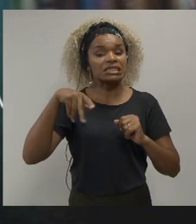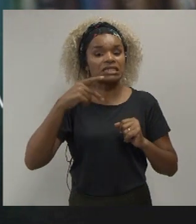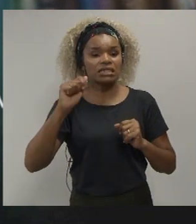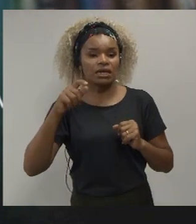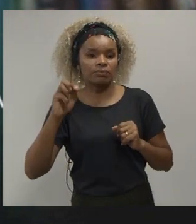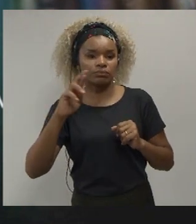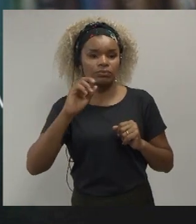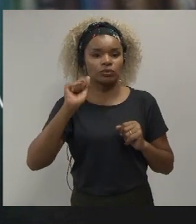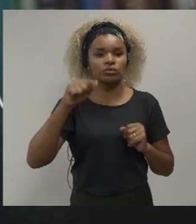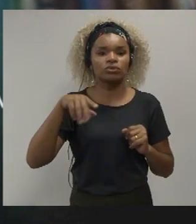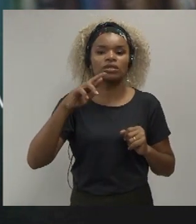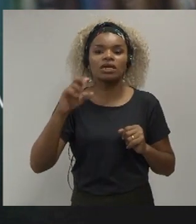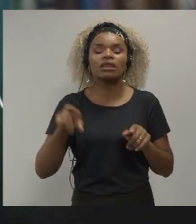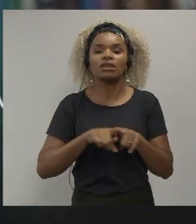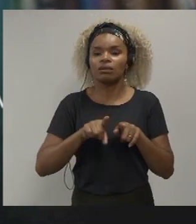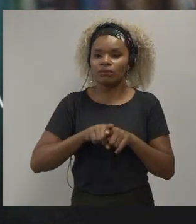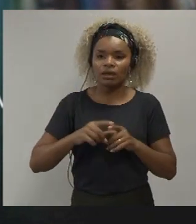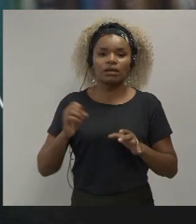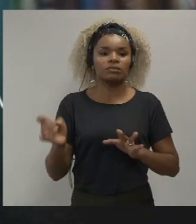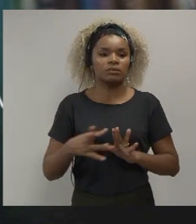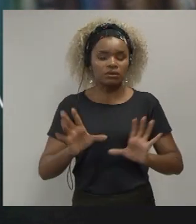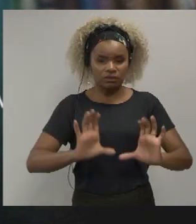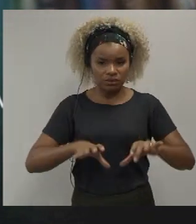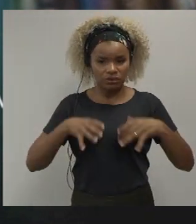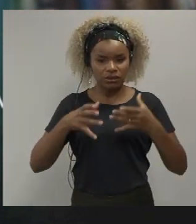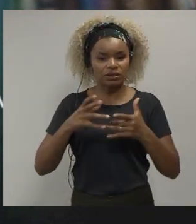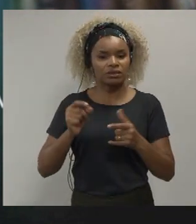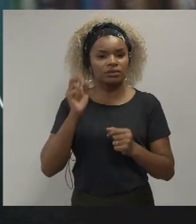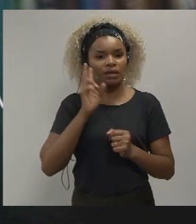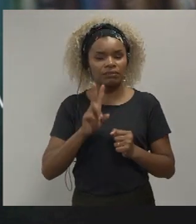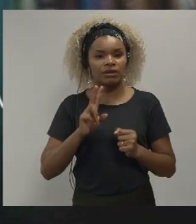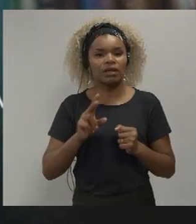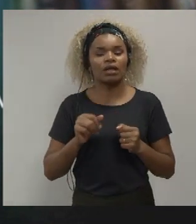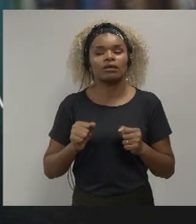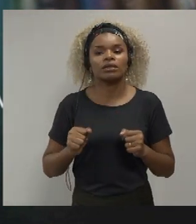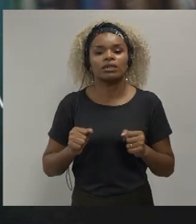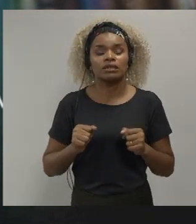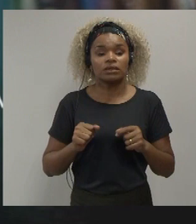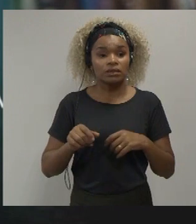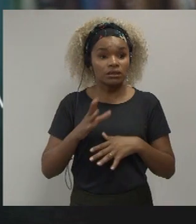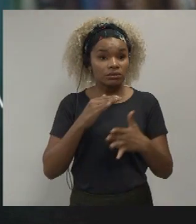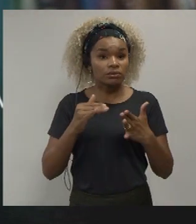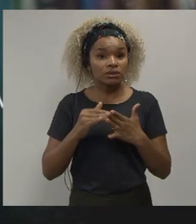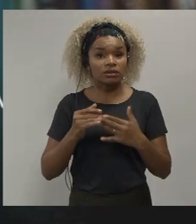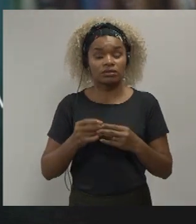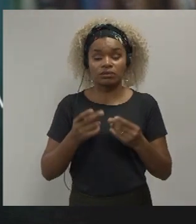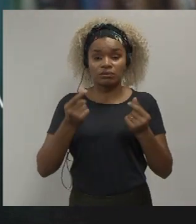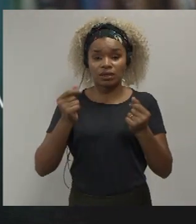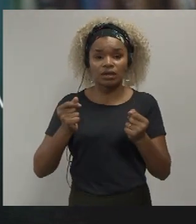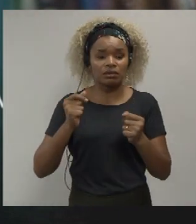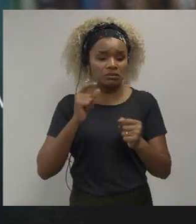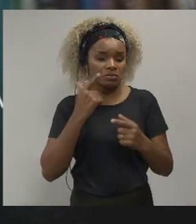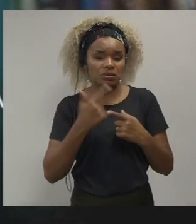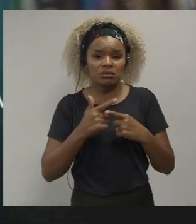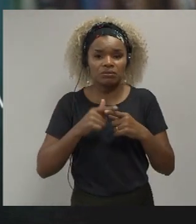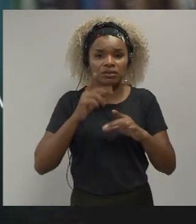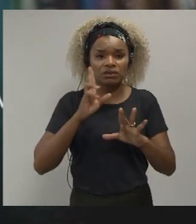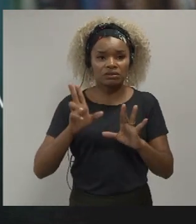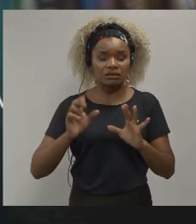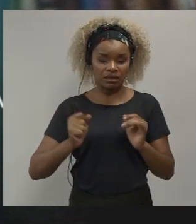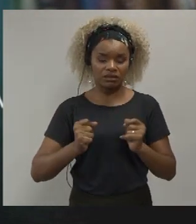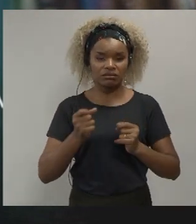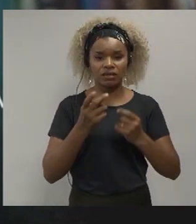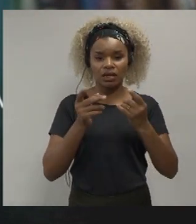really gone hard on trying to encourage innovation by um and it doesn't require monetary incentives it requires recognition